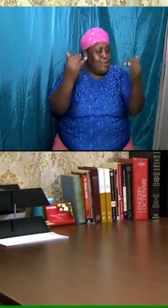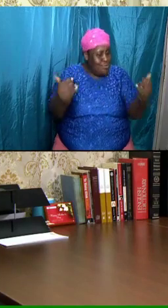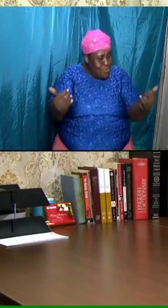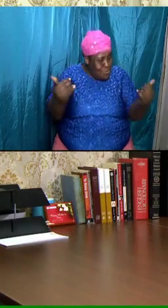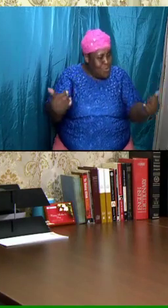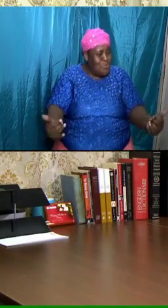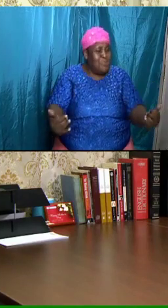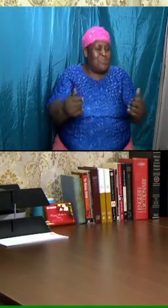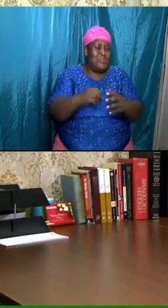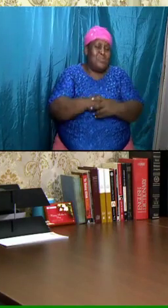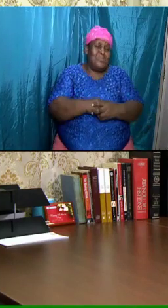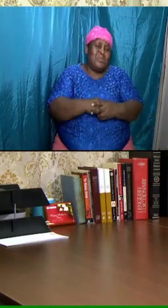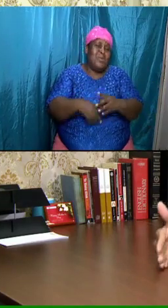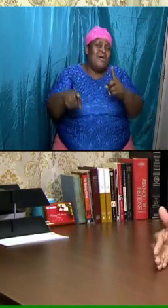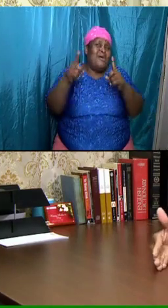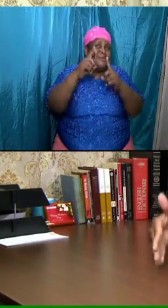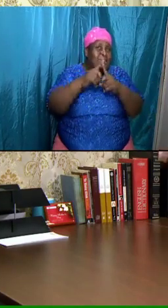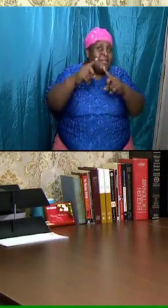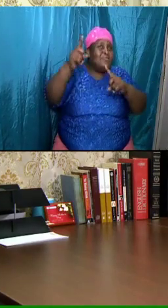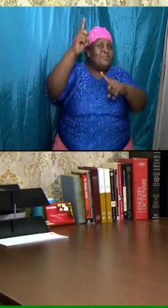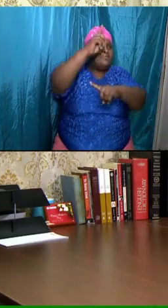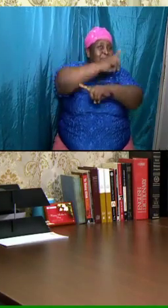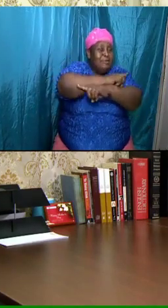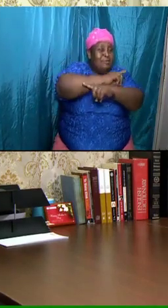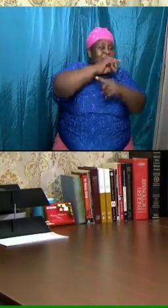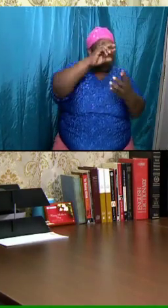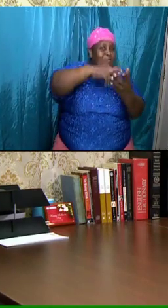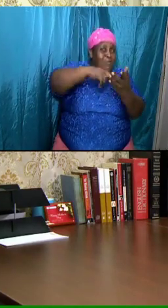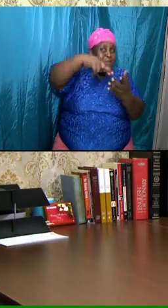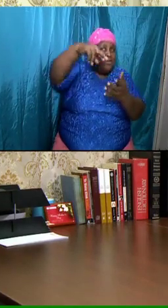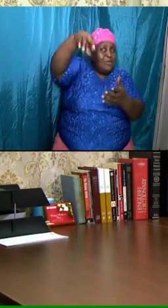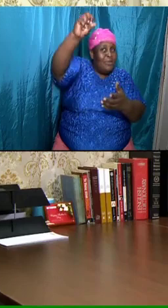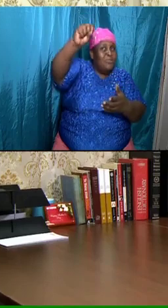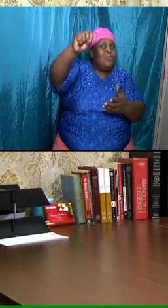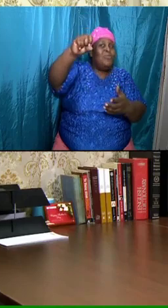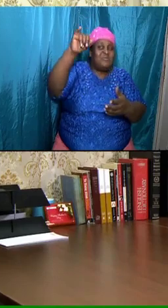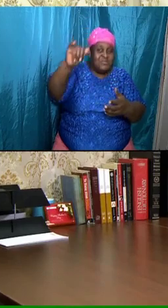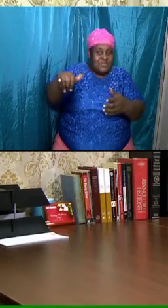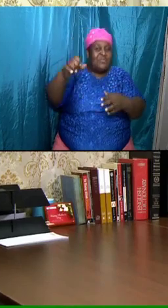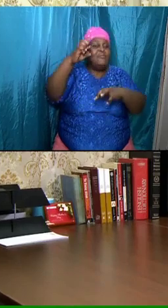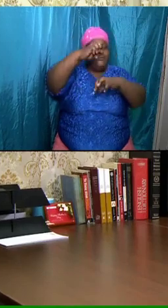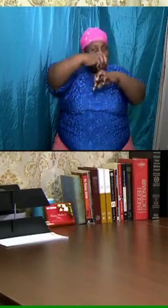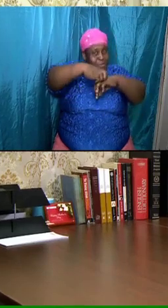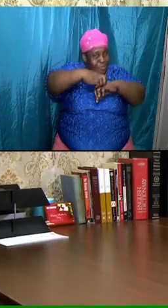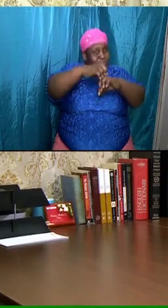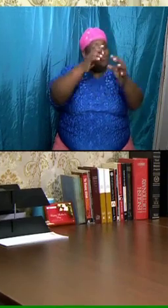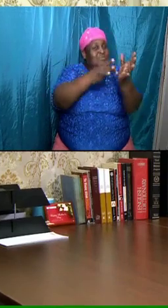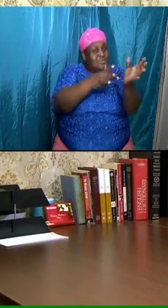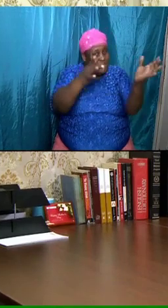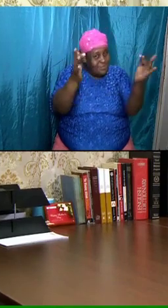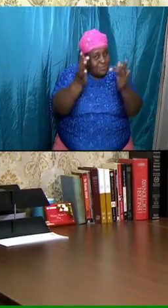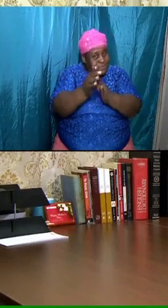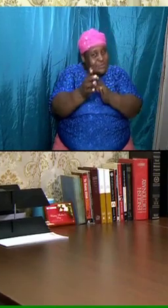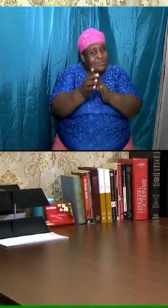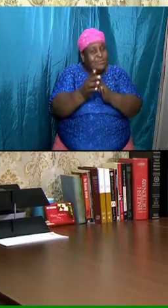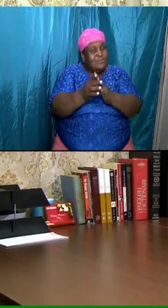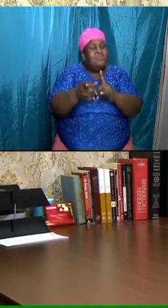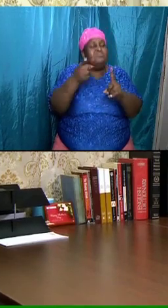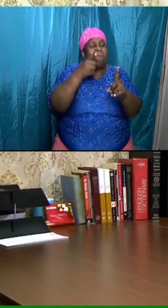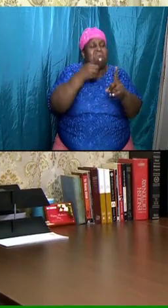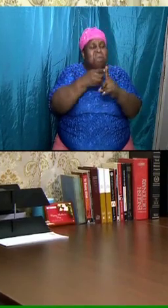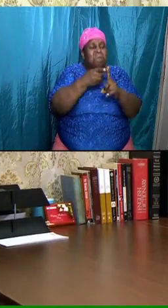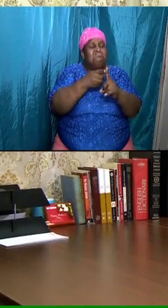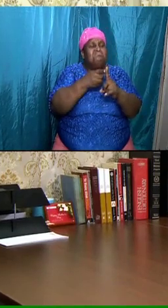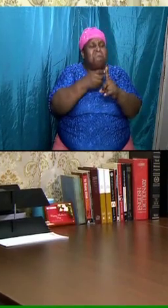time until the day of the rapture we are still engaged we are at the point of our